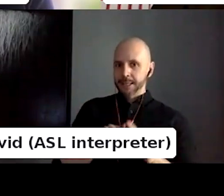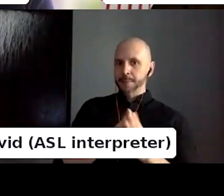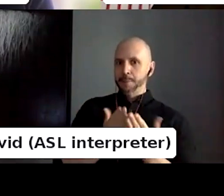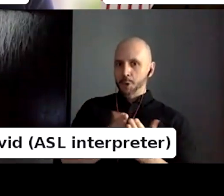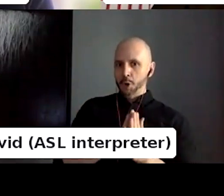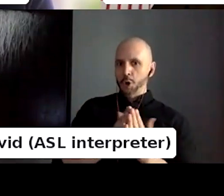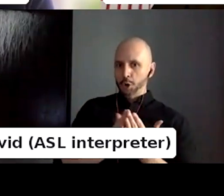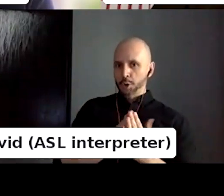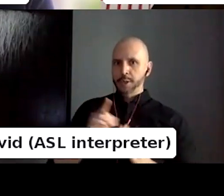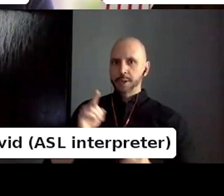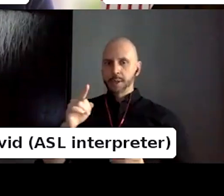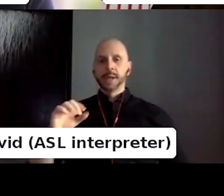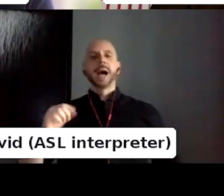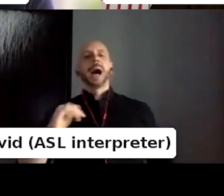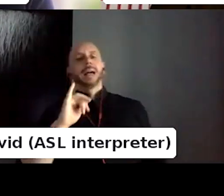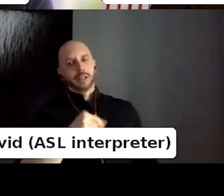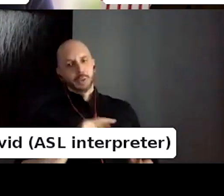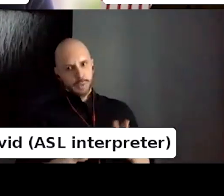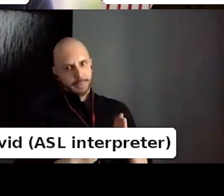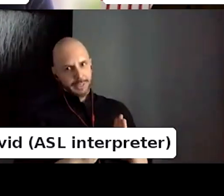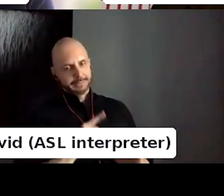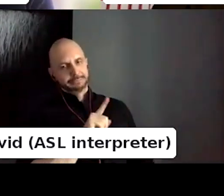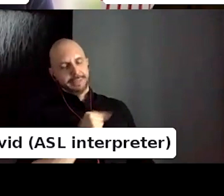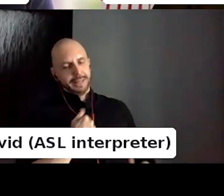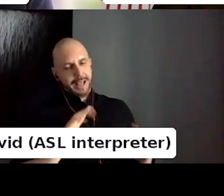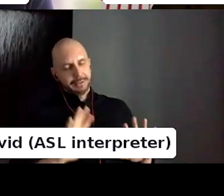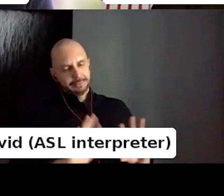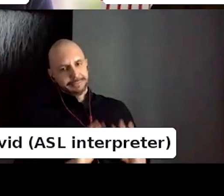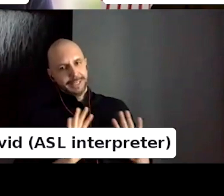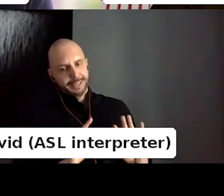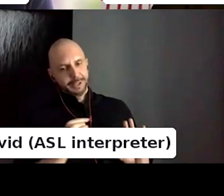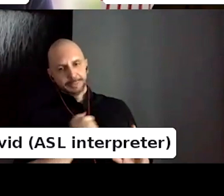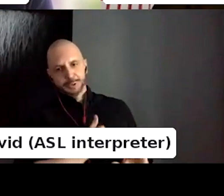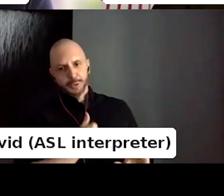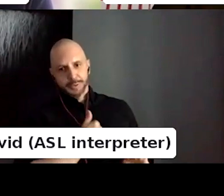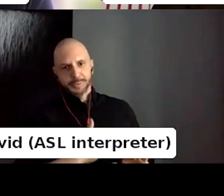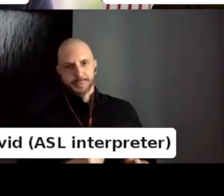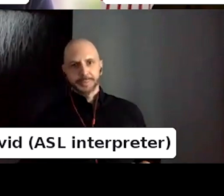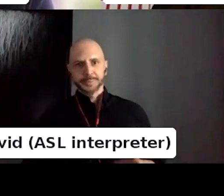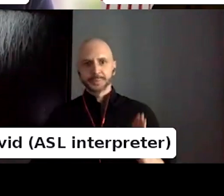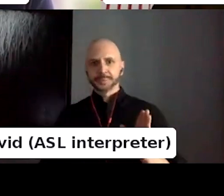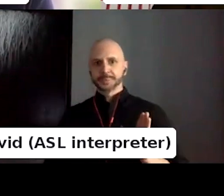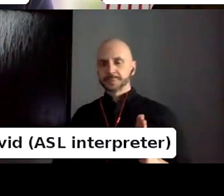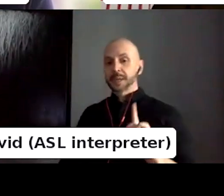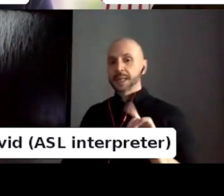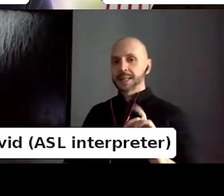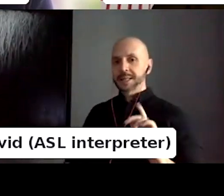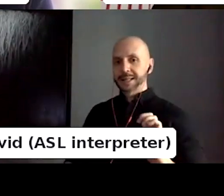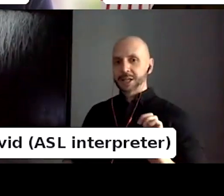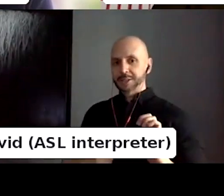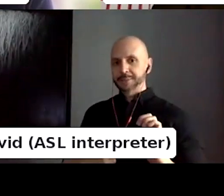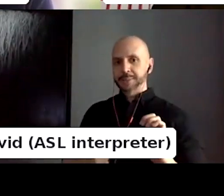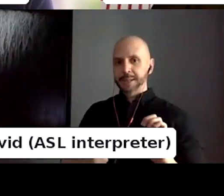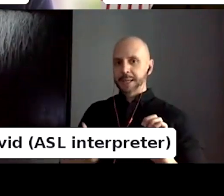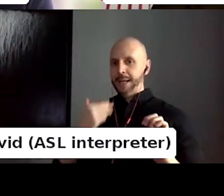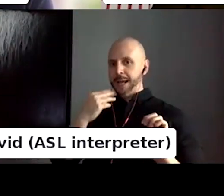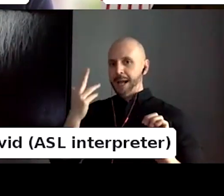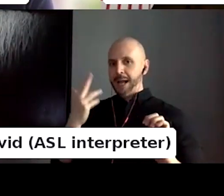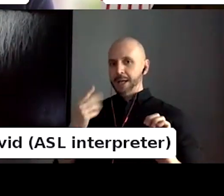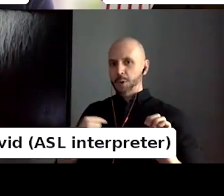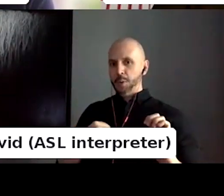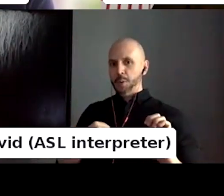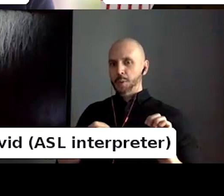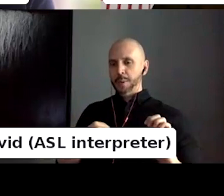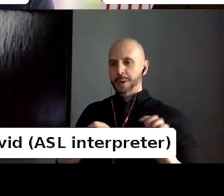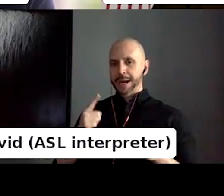was not really confronted with that. Like, uh, uh, I, I don't know. I cannot really speak on behalf of all the other designers, but I